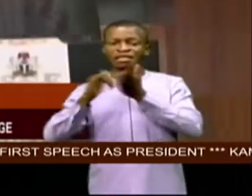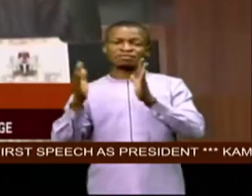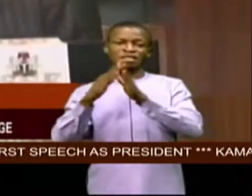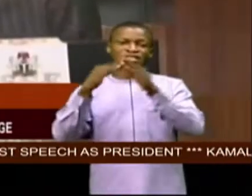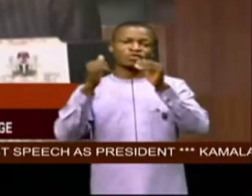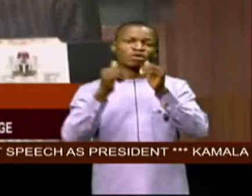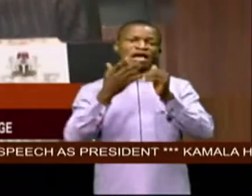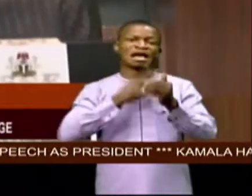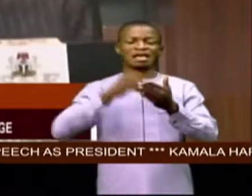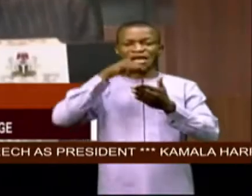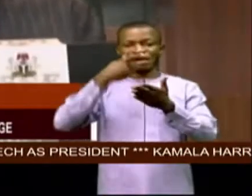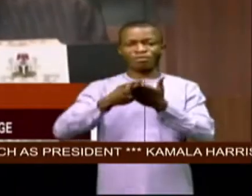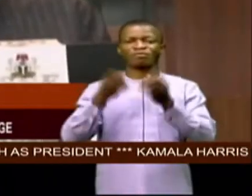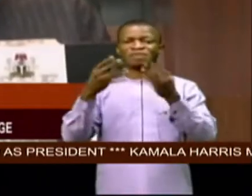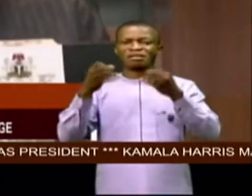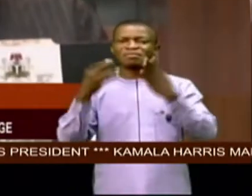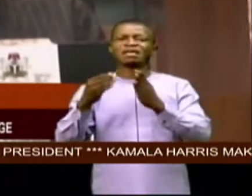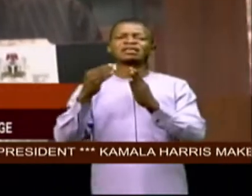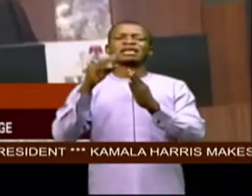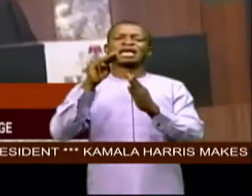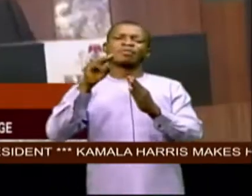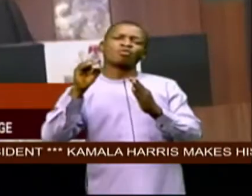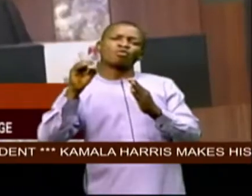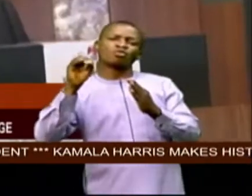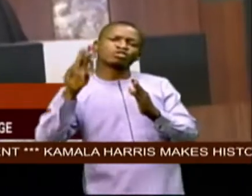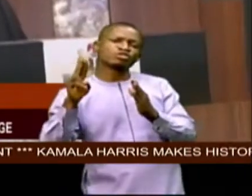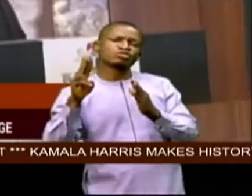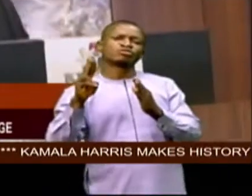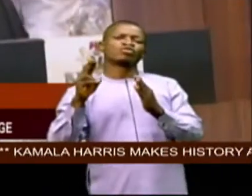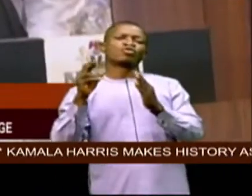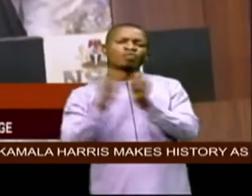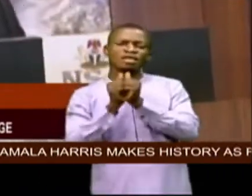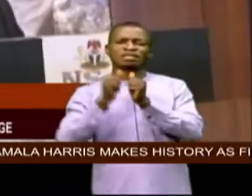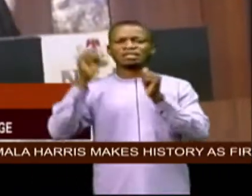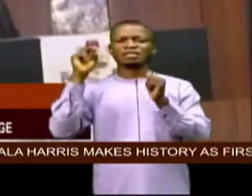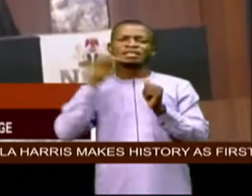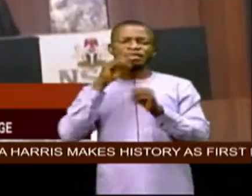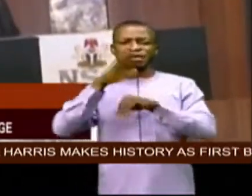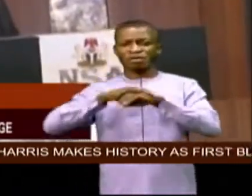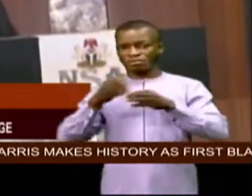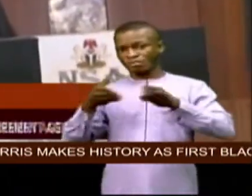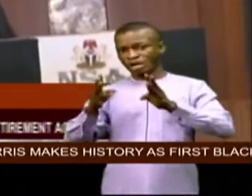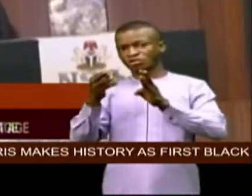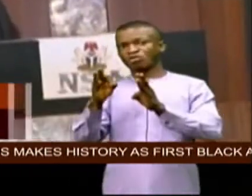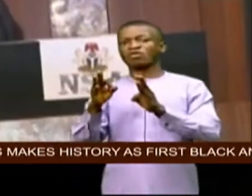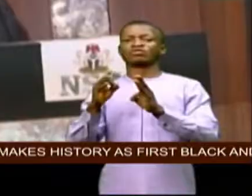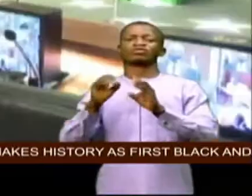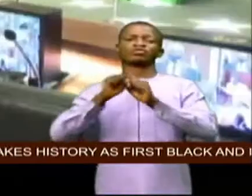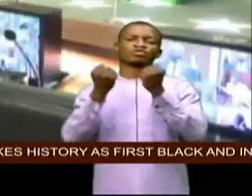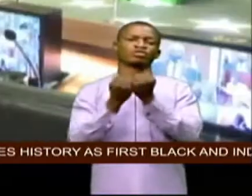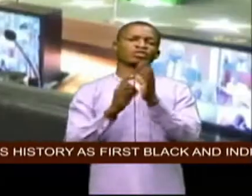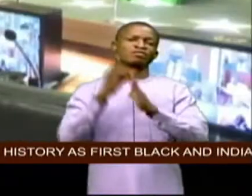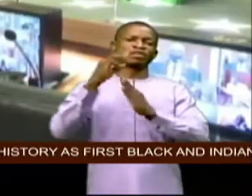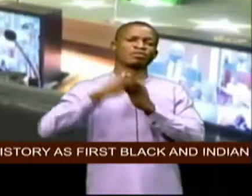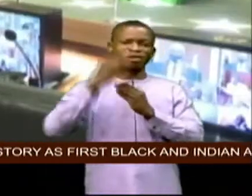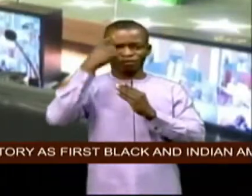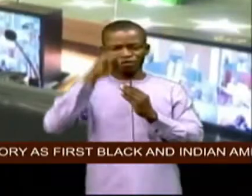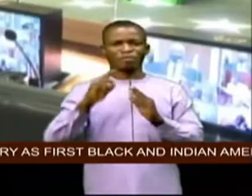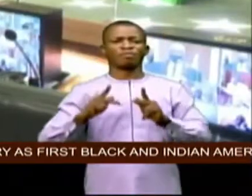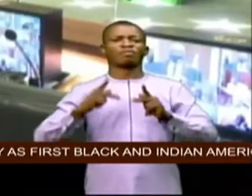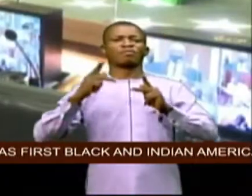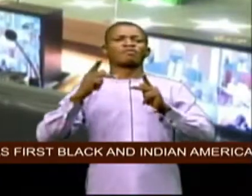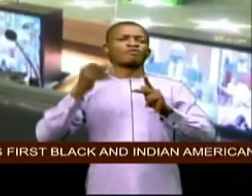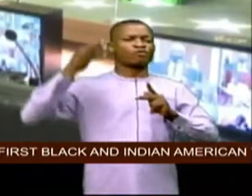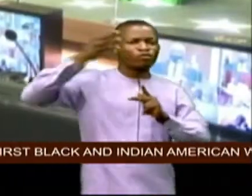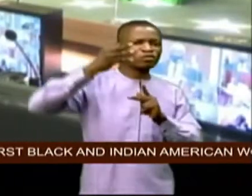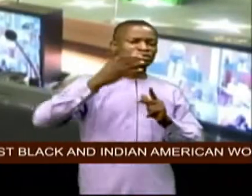memoranda aimed at sustaining nigeria's trajectory on the path of socio-economic development for a prosperous future one